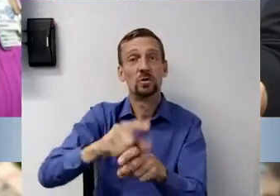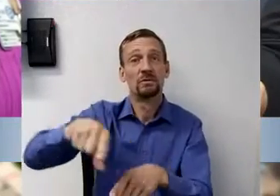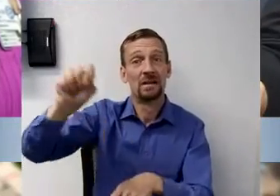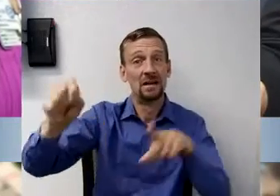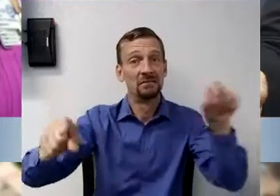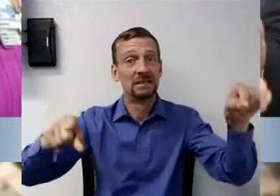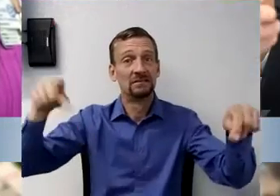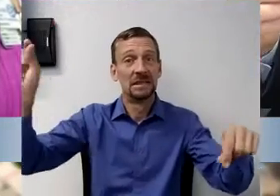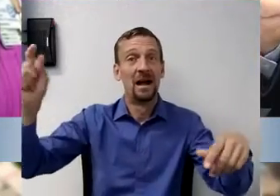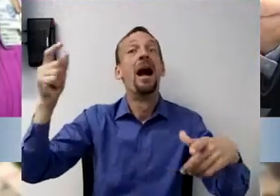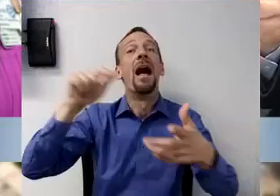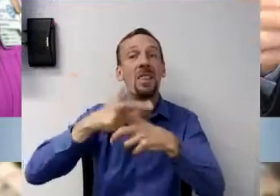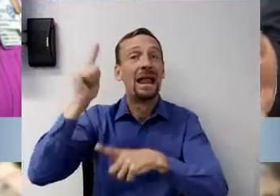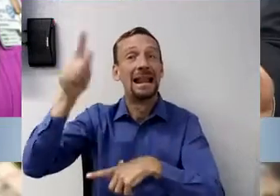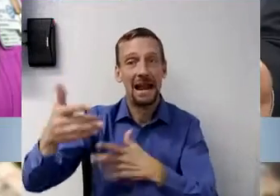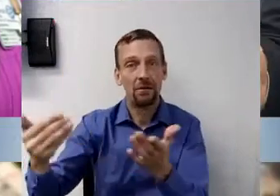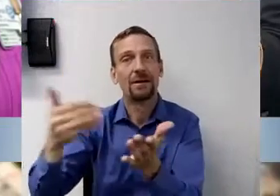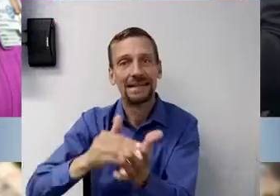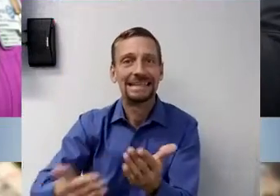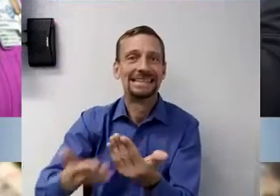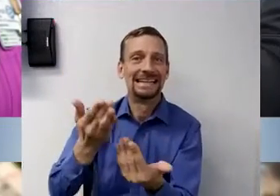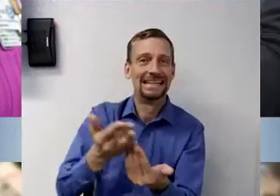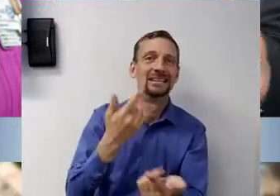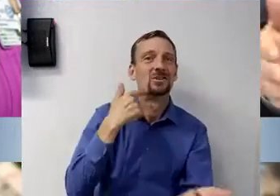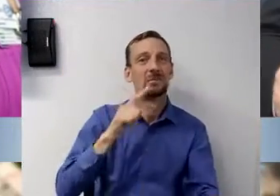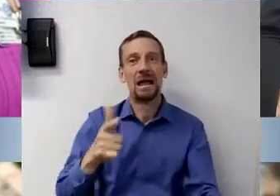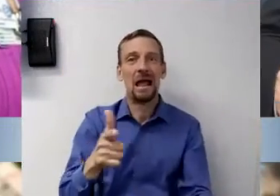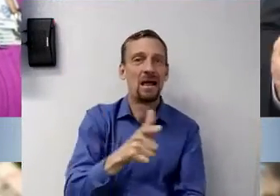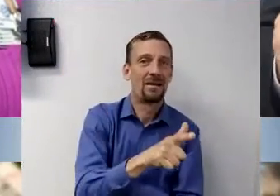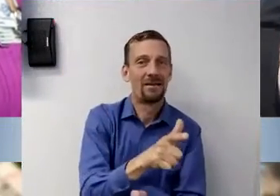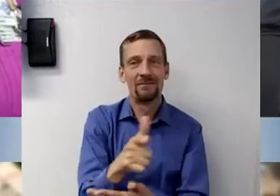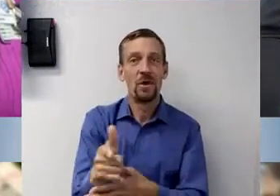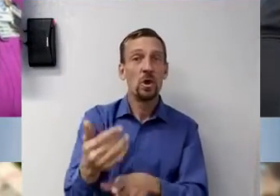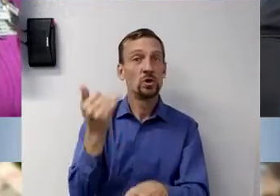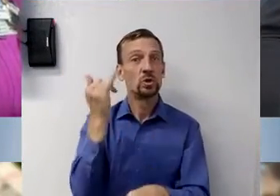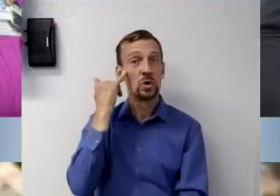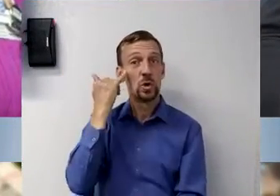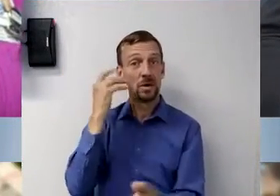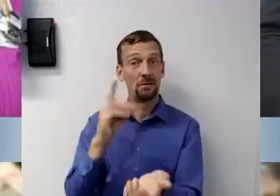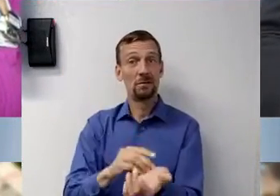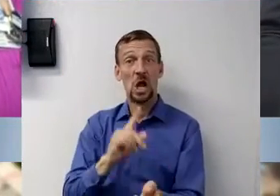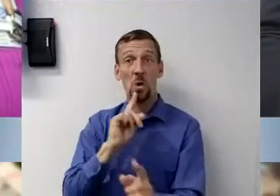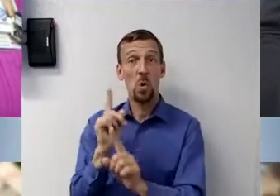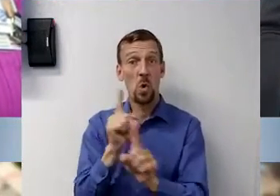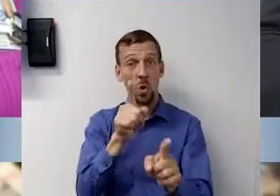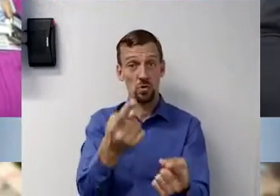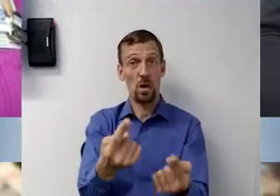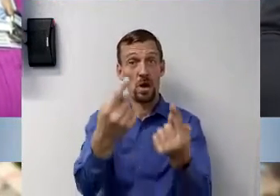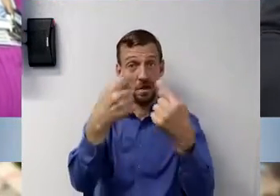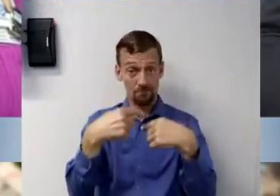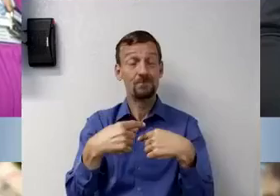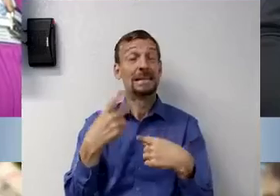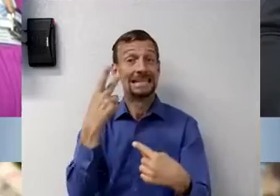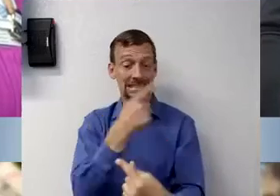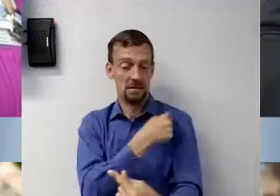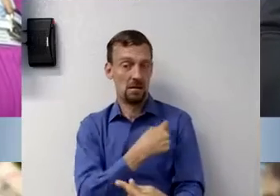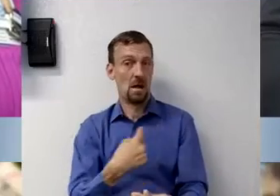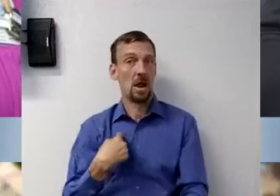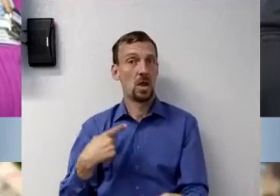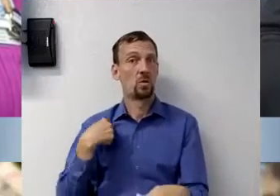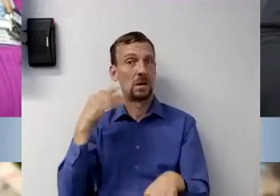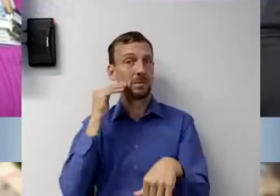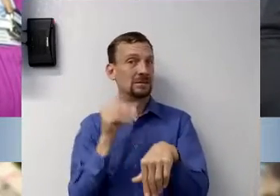of supplies. But if you have an order, and you come to us, and you're asymptomatic, we are likely to send that